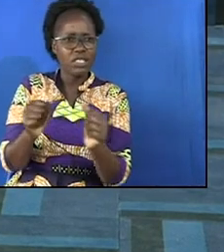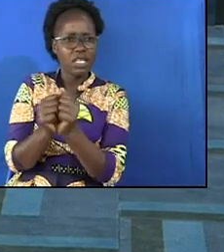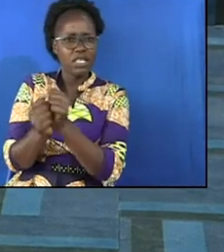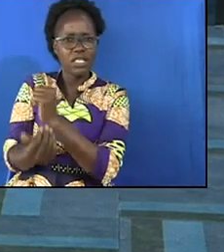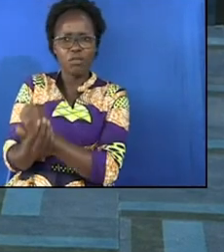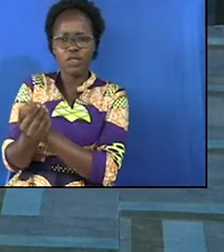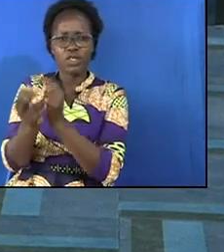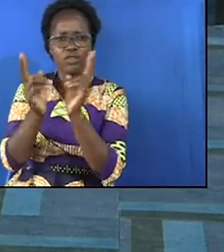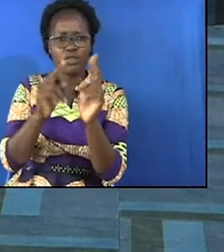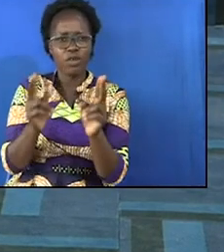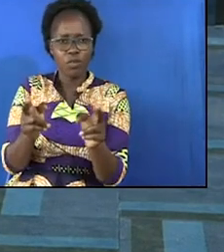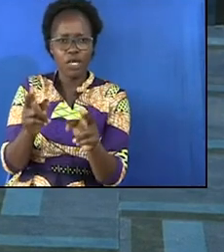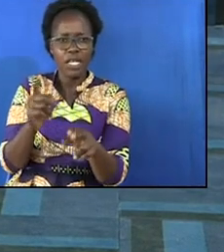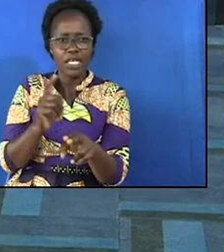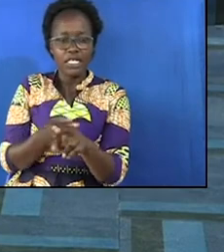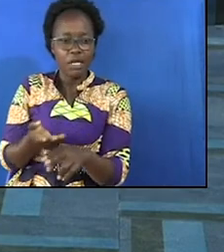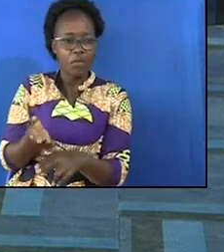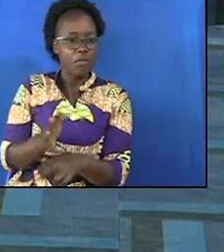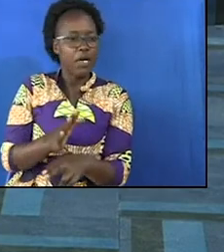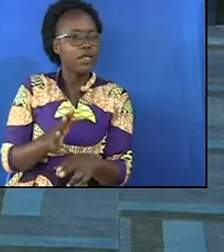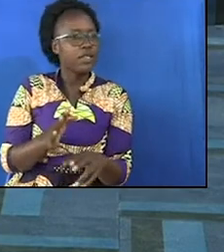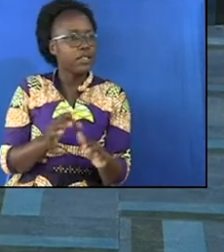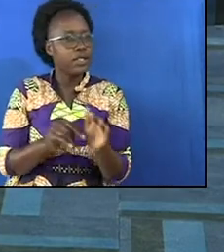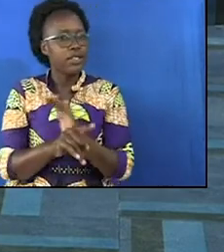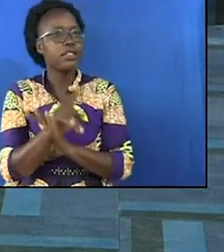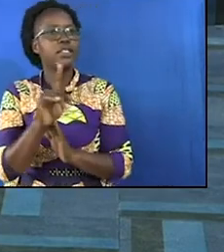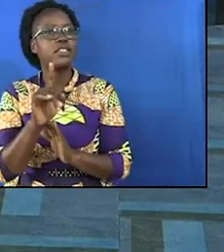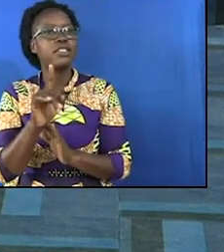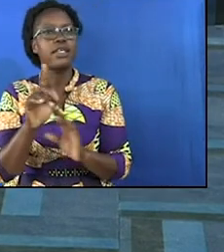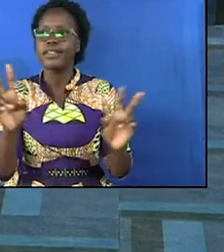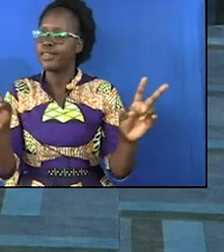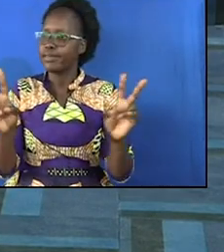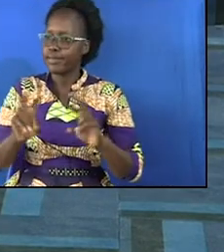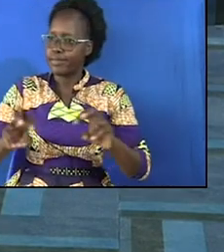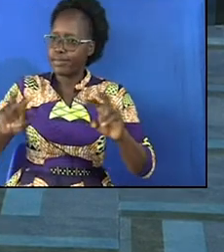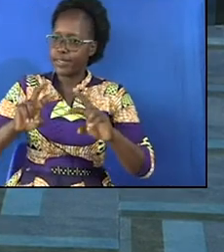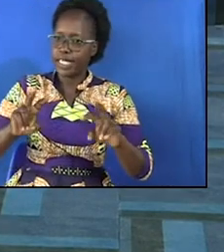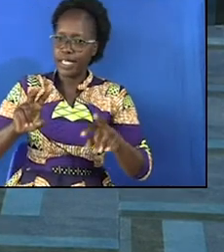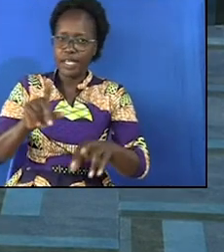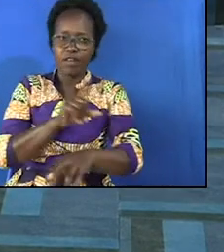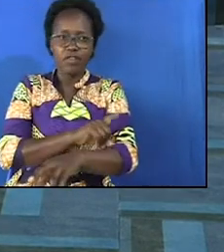this tradition is when he comes back to his senses he must check if his